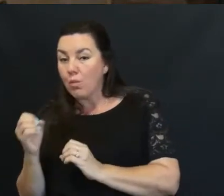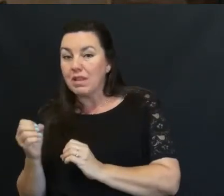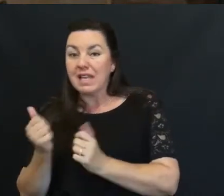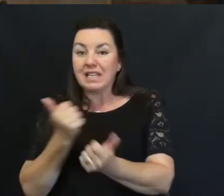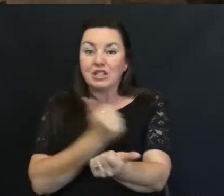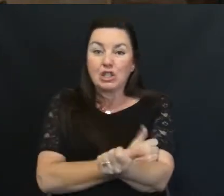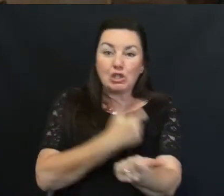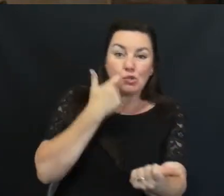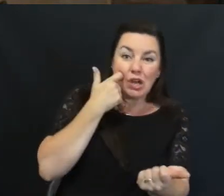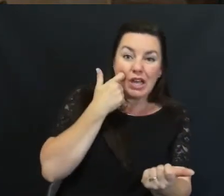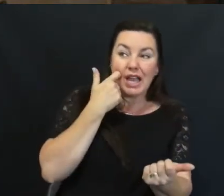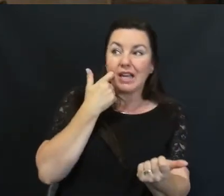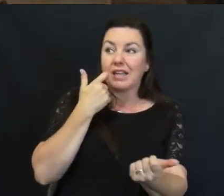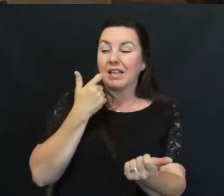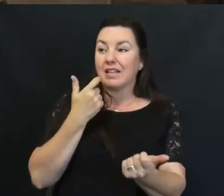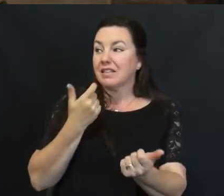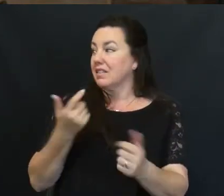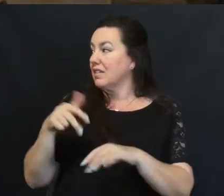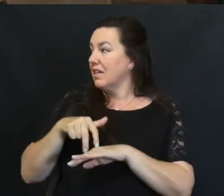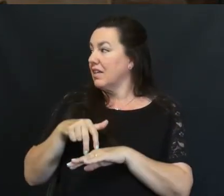preaches from the back of his trailer